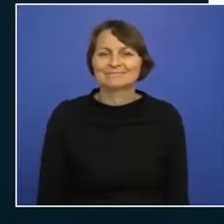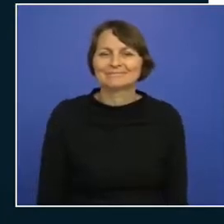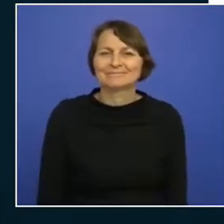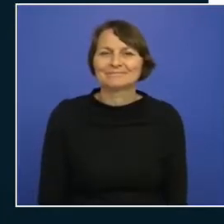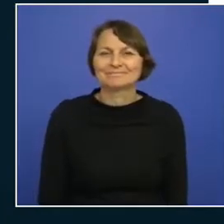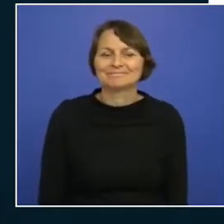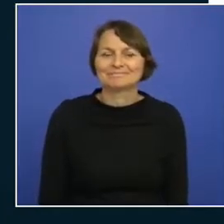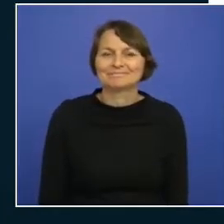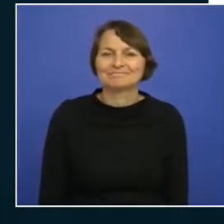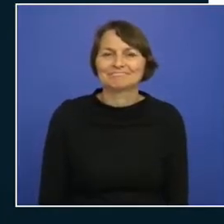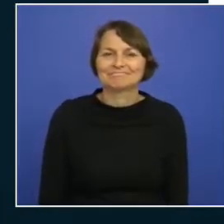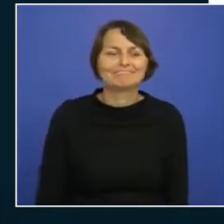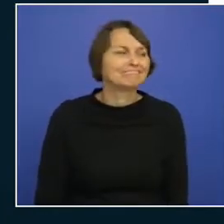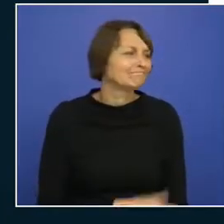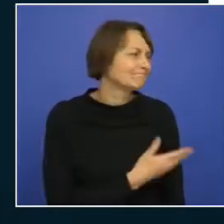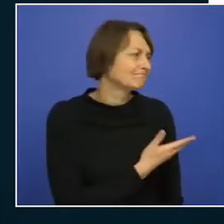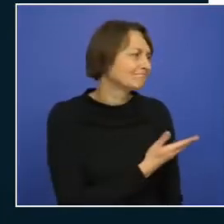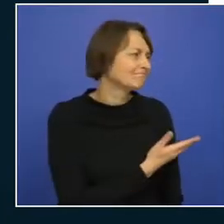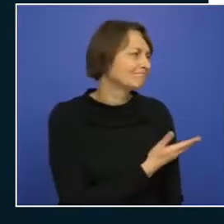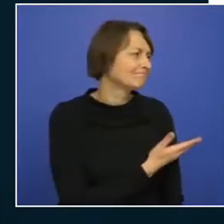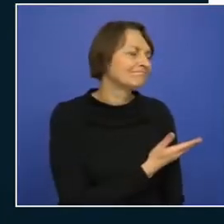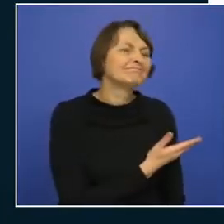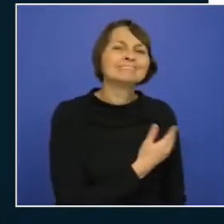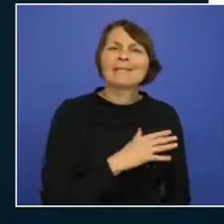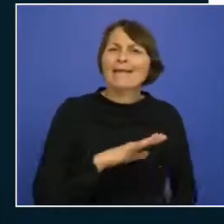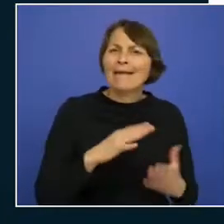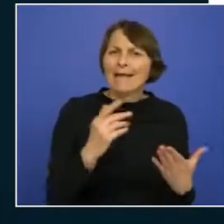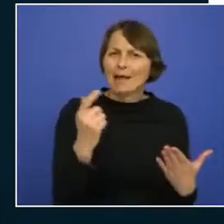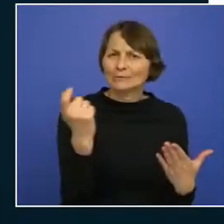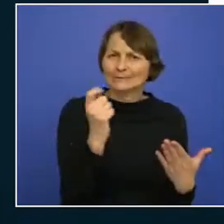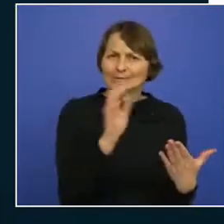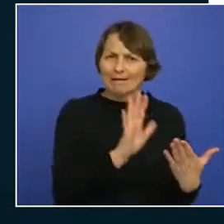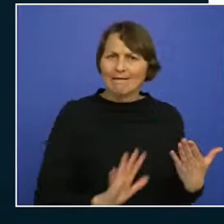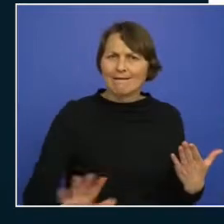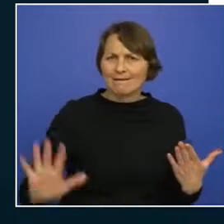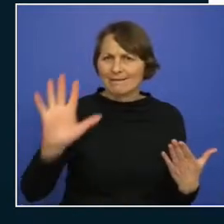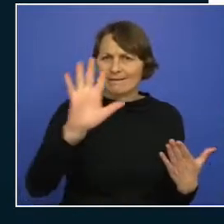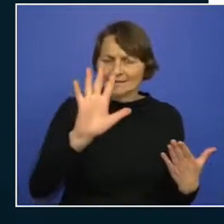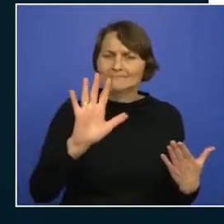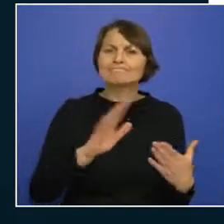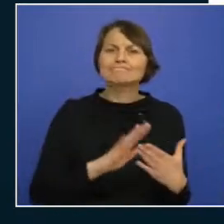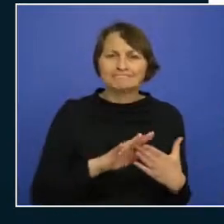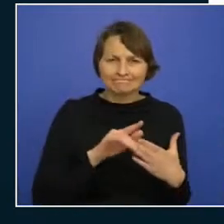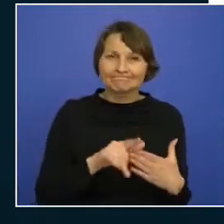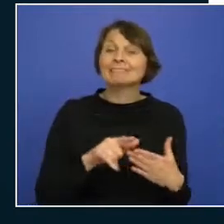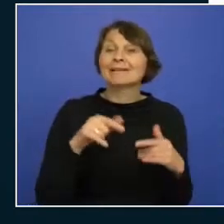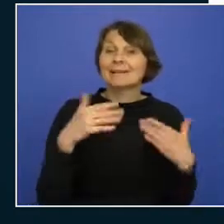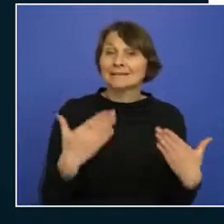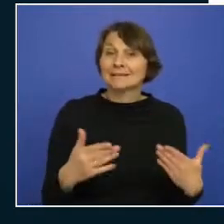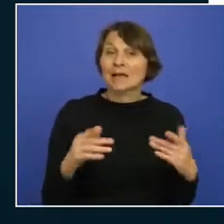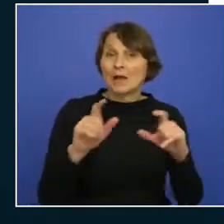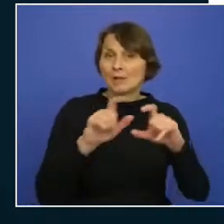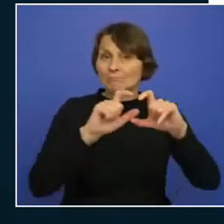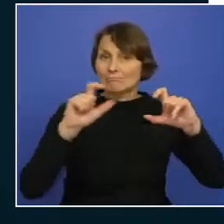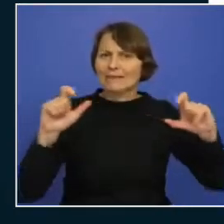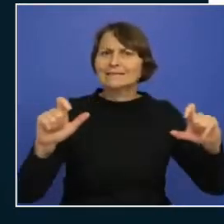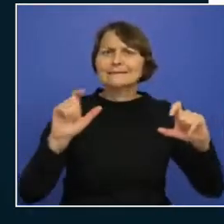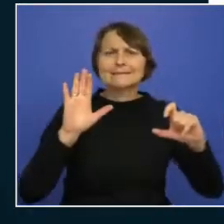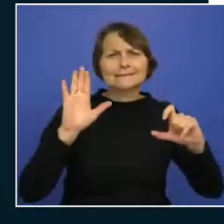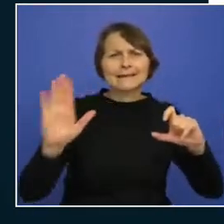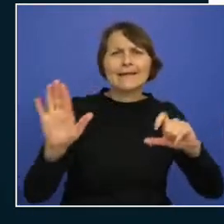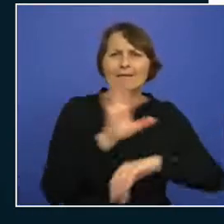the environments design recipe is based on the enterprise scale landing zone architecture framework like you